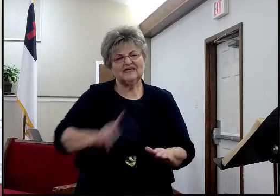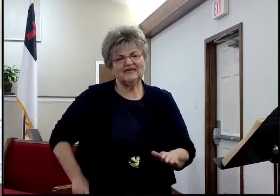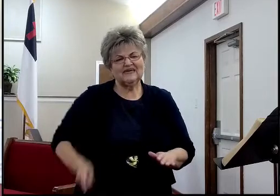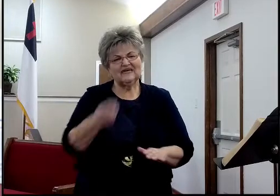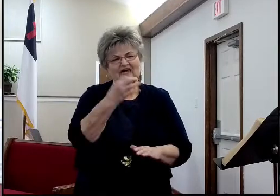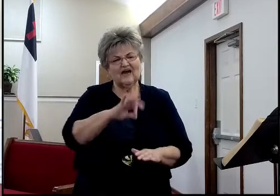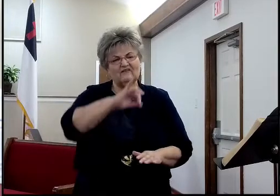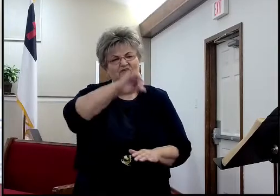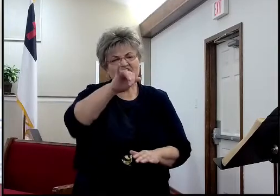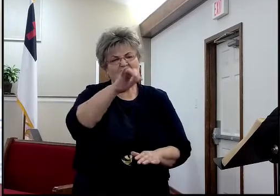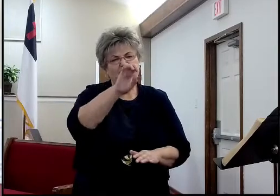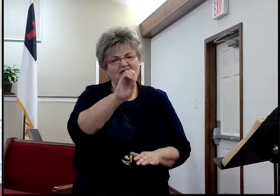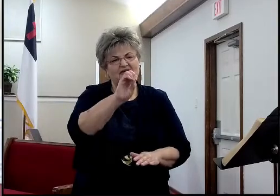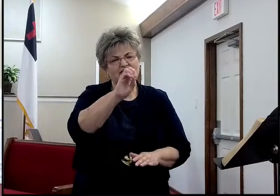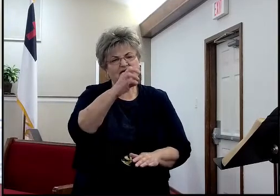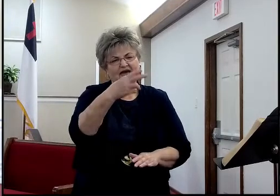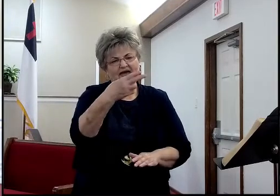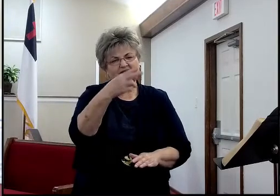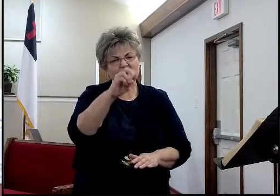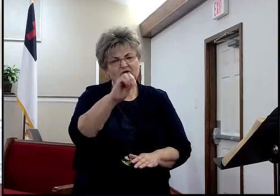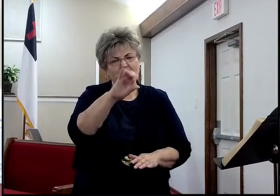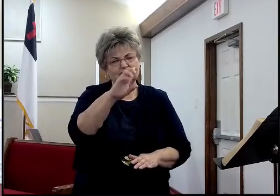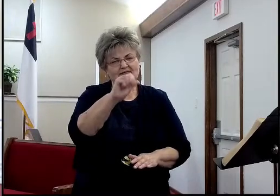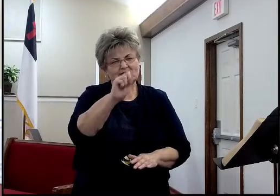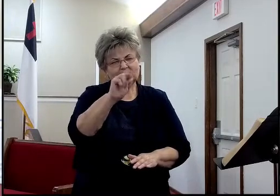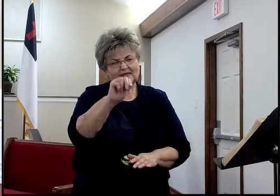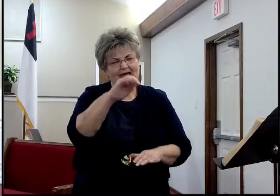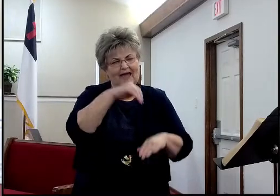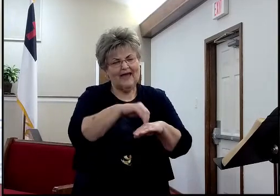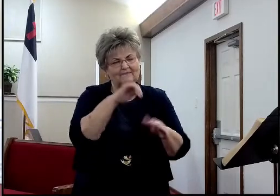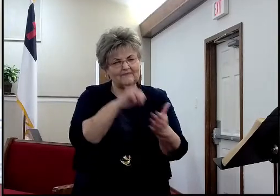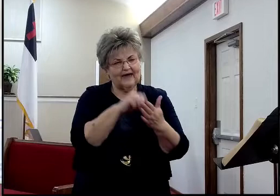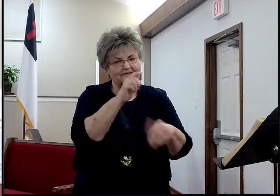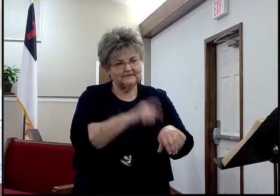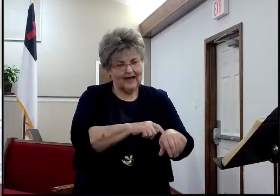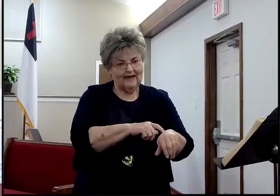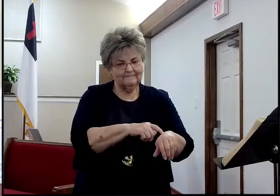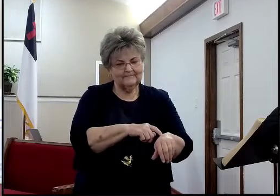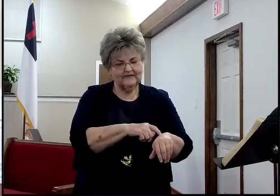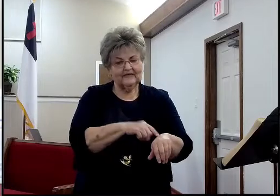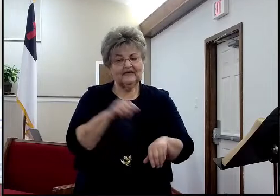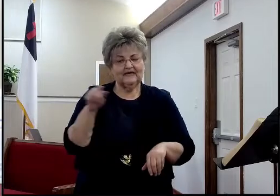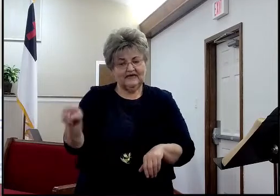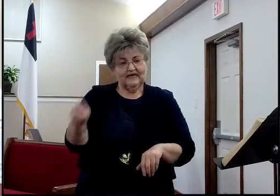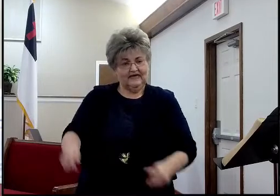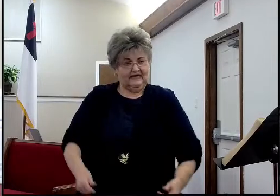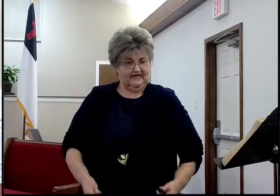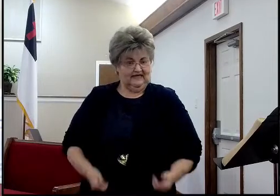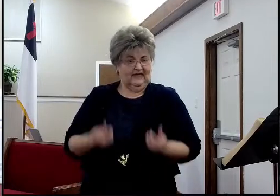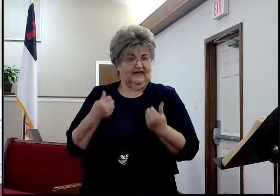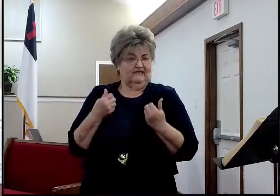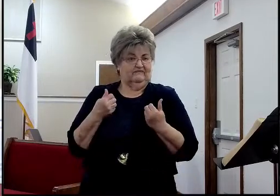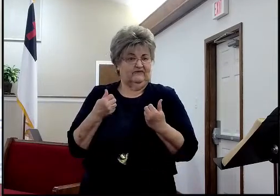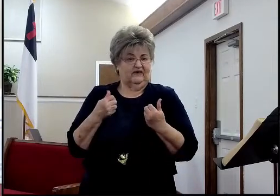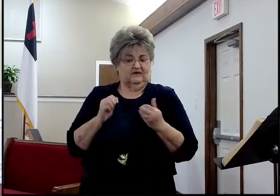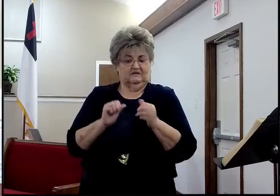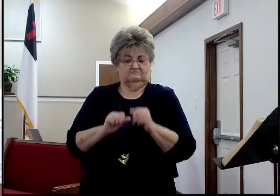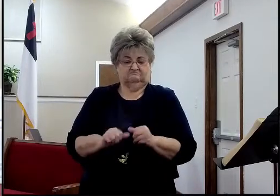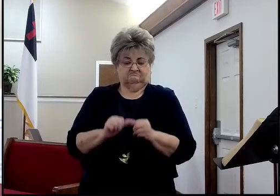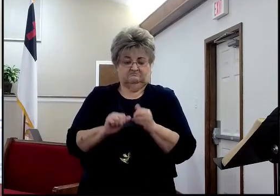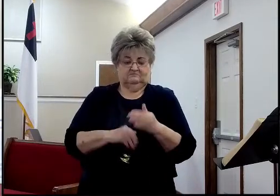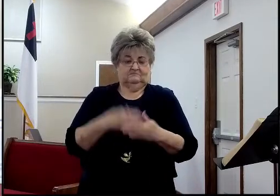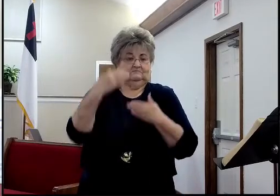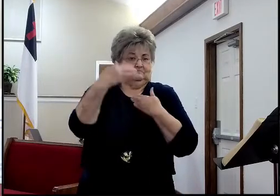Jehoiakim lived out his life, in Babylon, and had children. And his children had children. And his grandson,